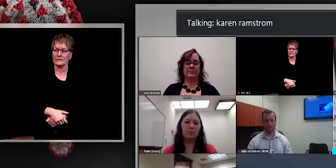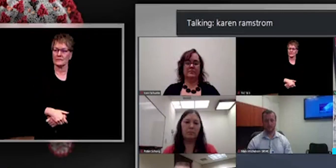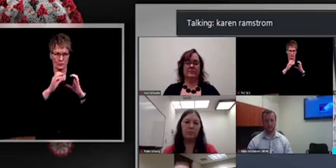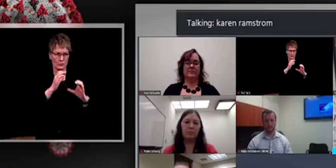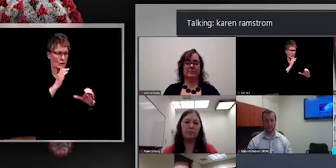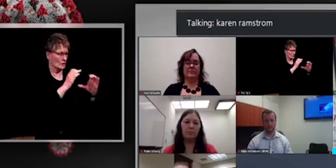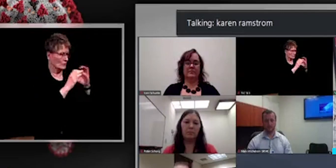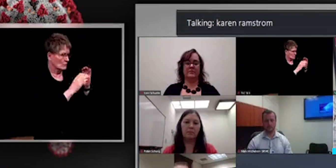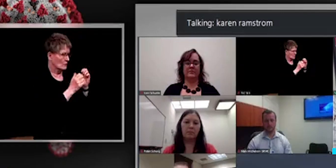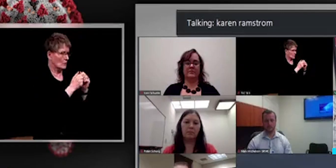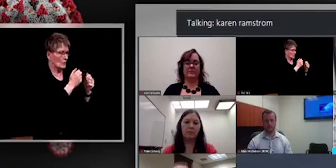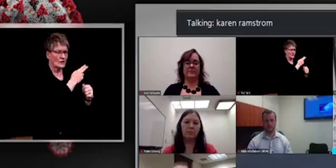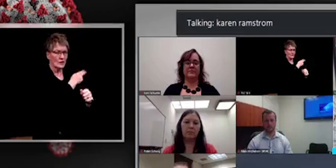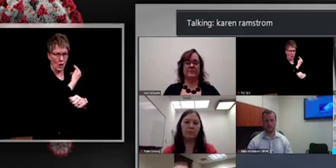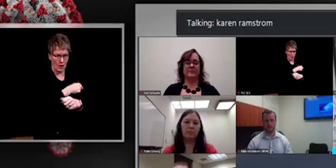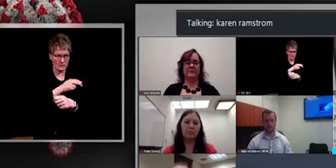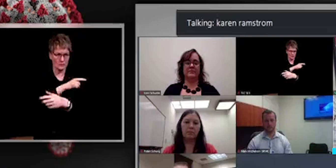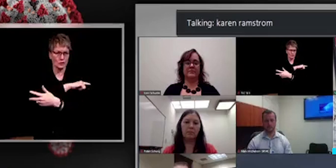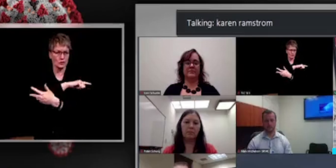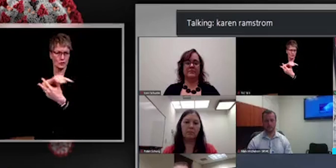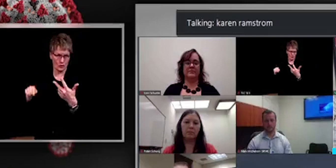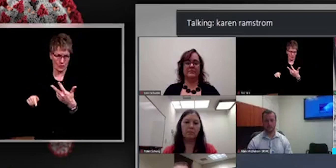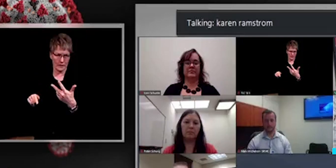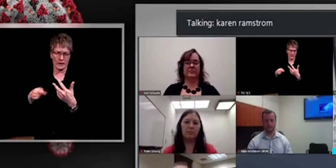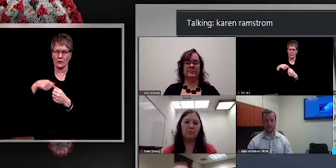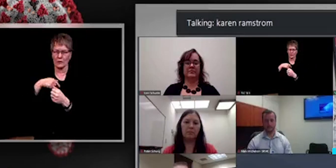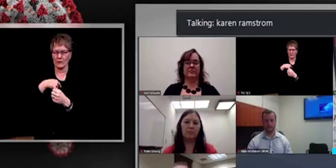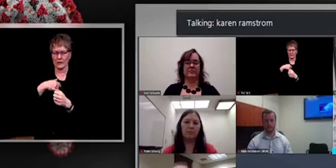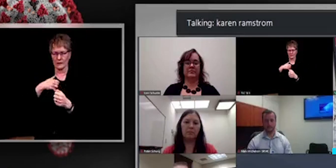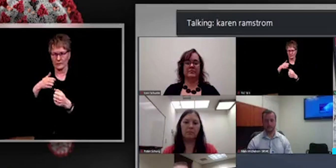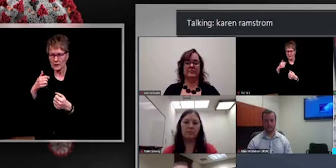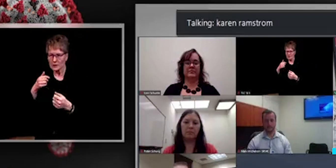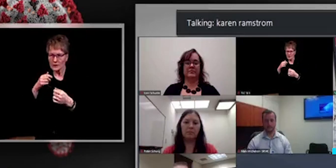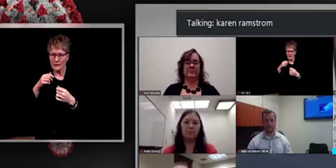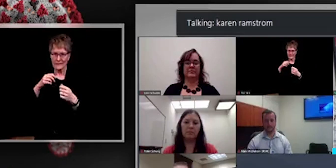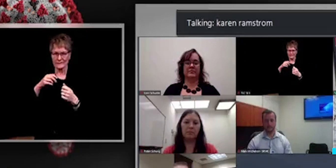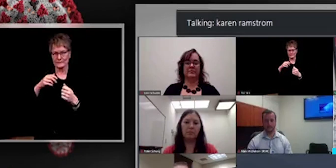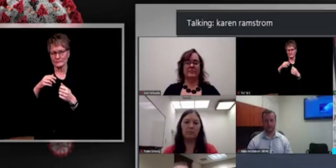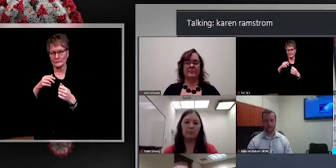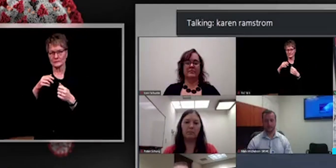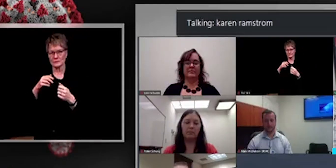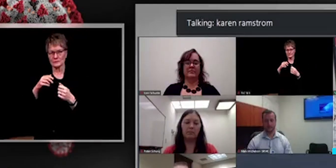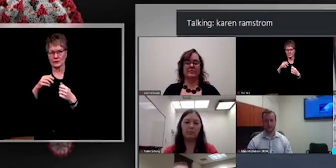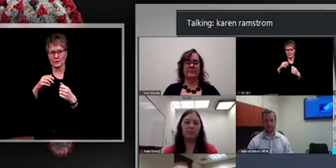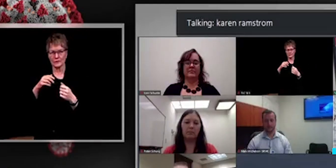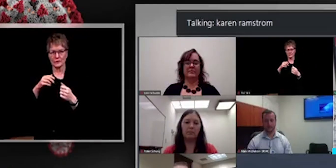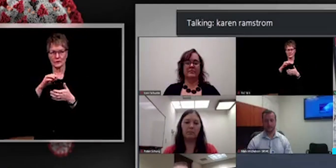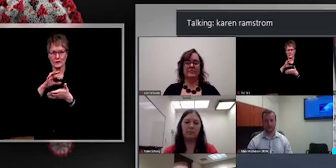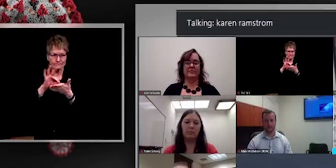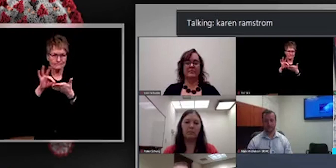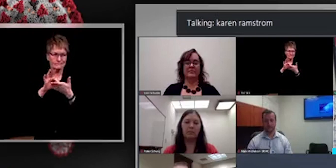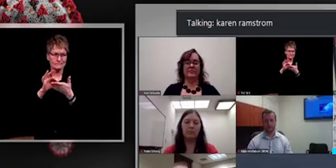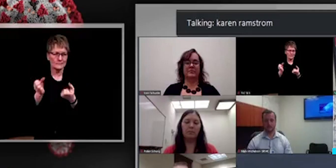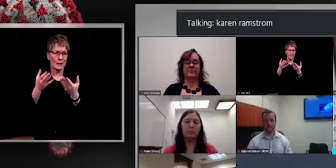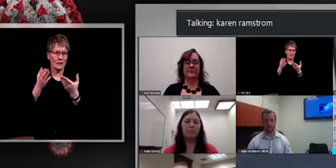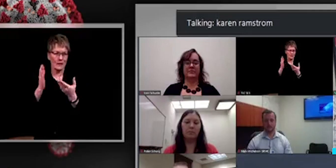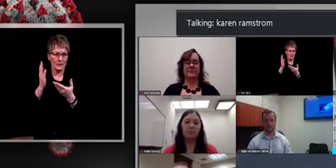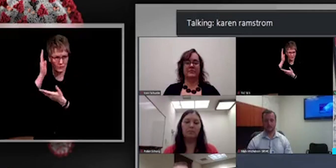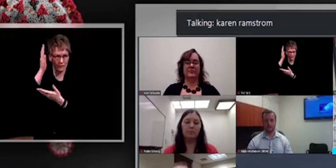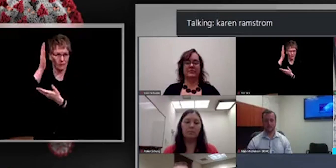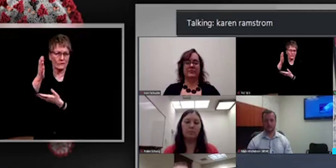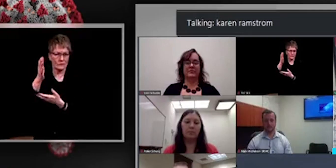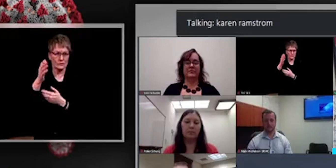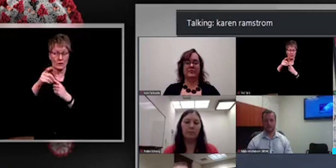systems. And so we'll be able to track that information over time, but we're not going to have it, um, you know, real, real time necessarily,